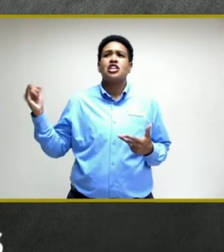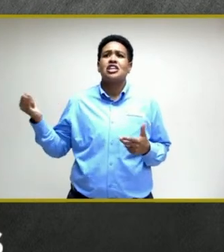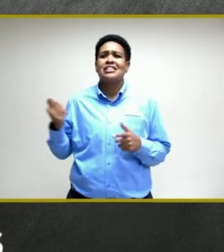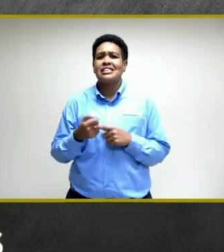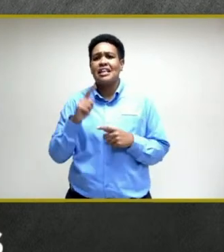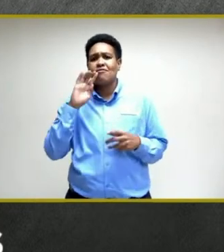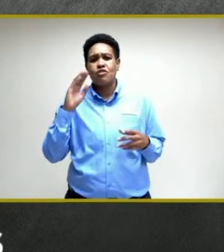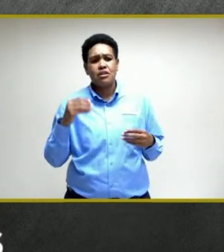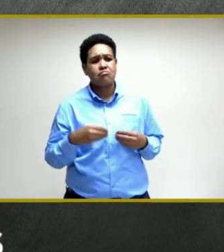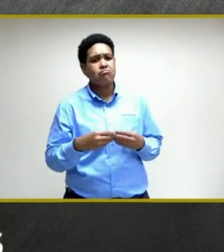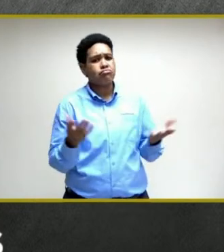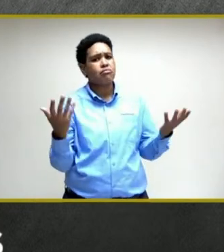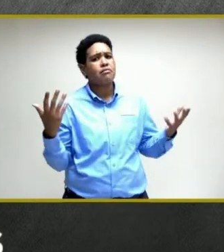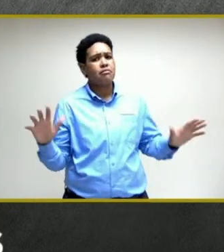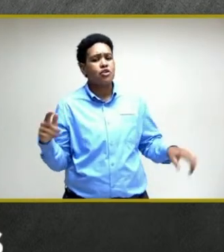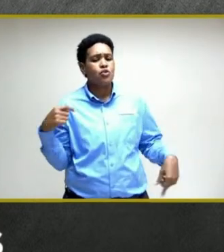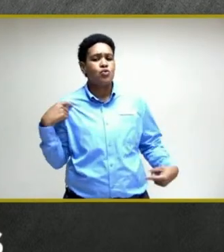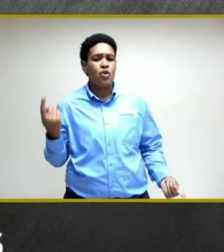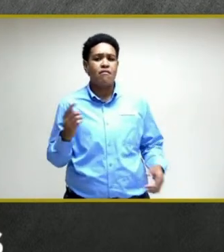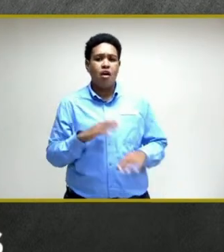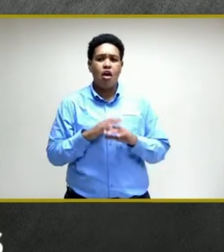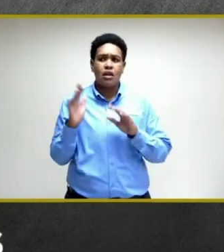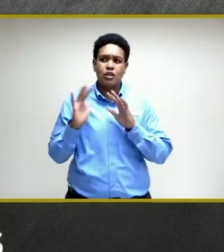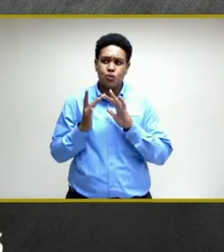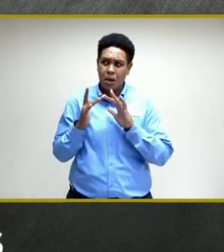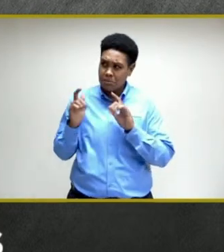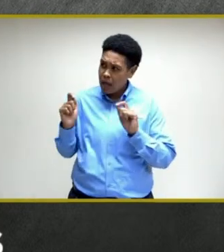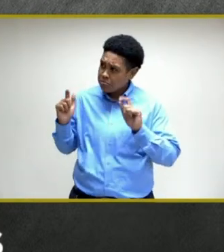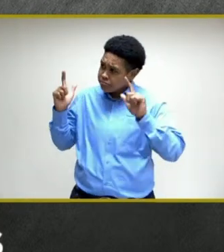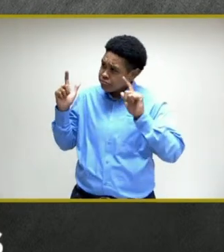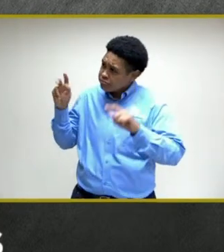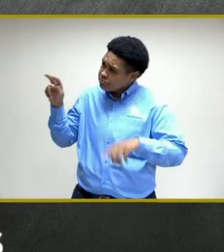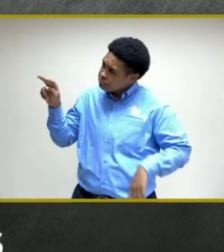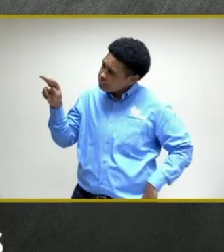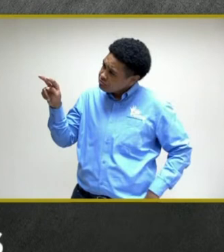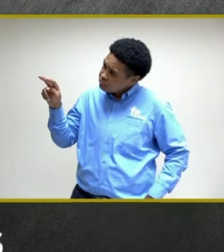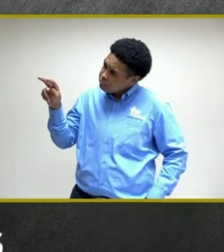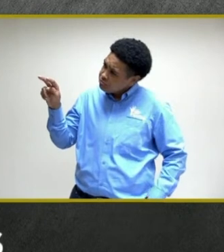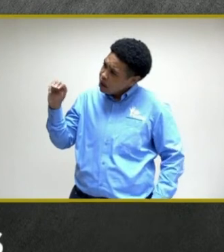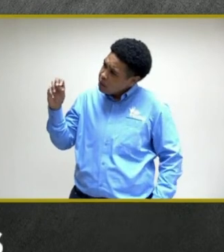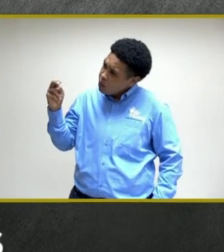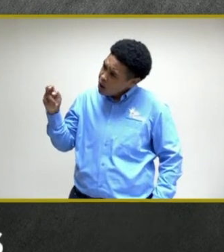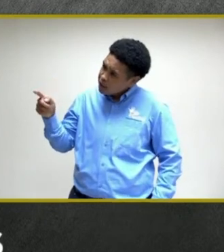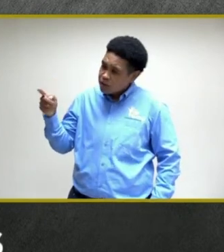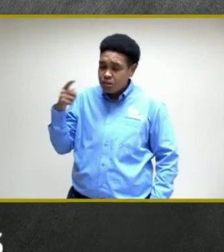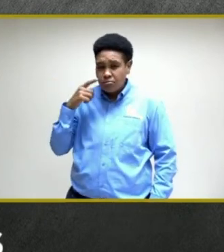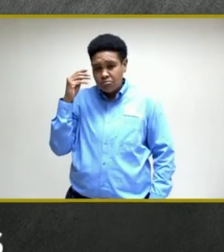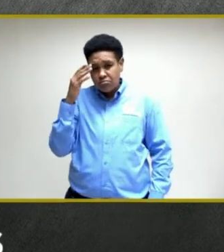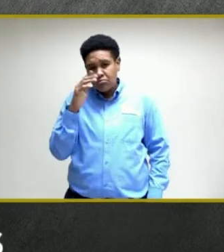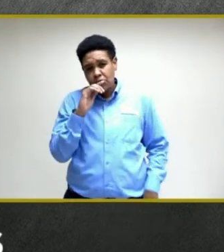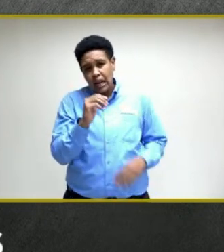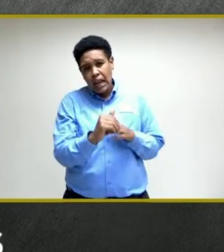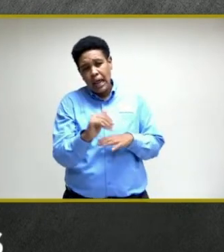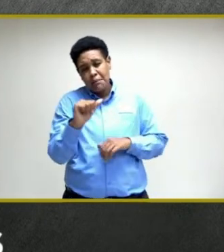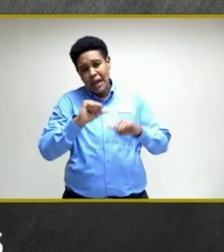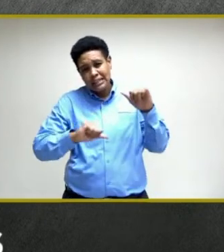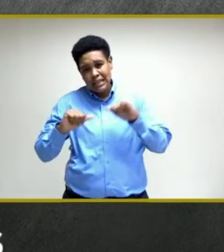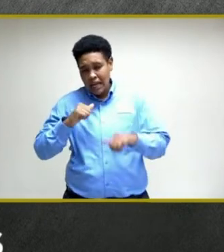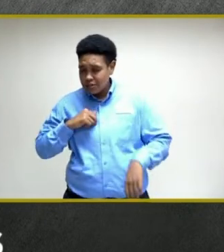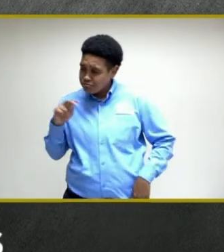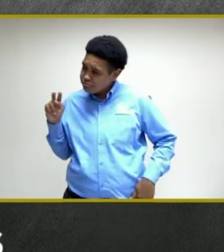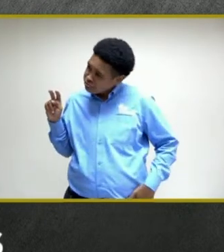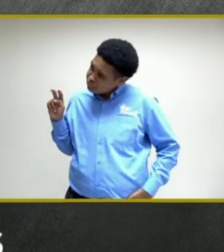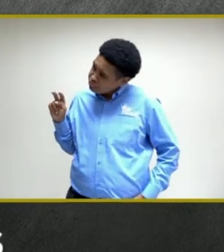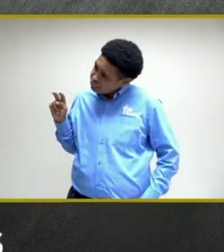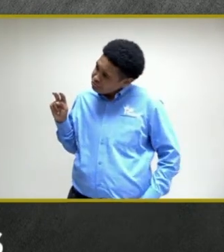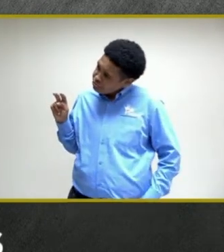administered. Now, on this website that is being put out, right, even though you're being led by the science, there's a